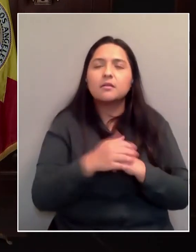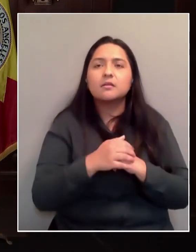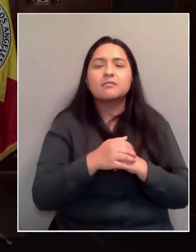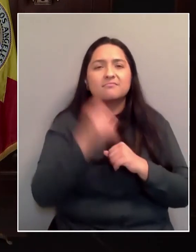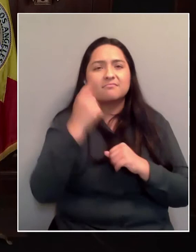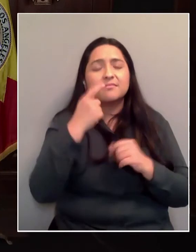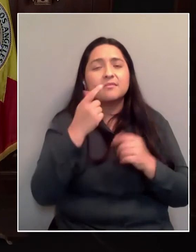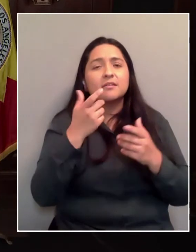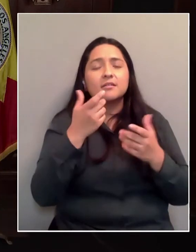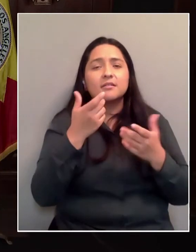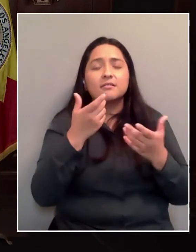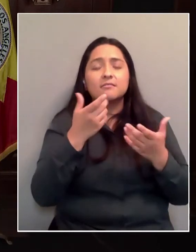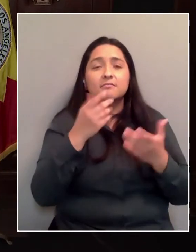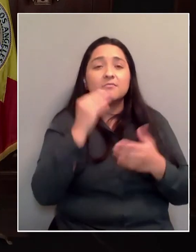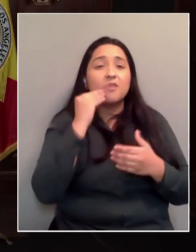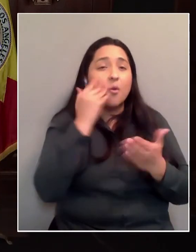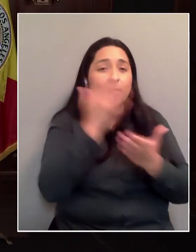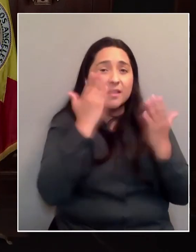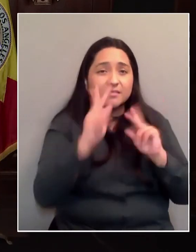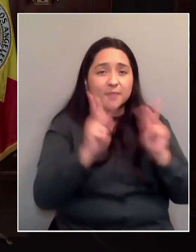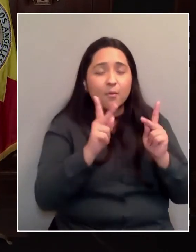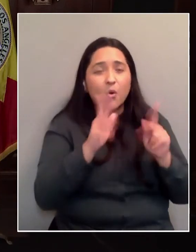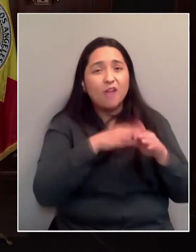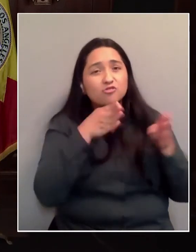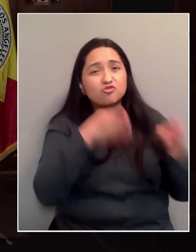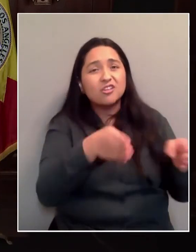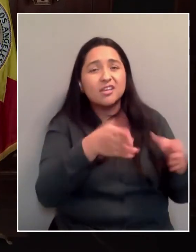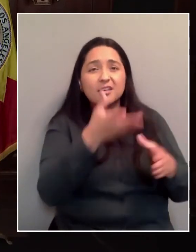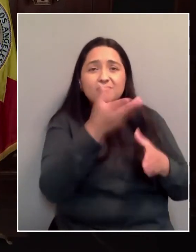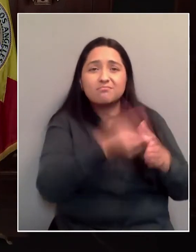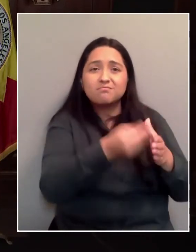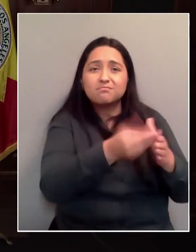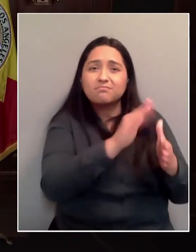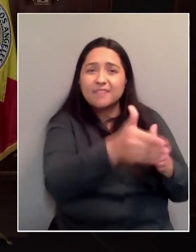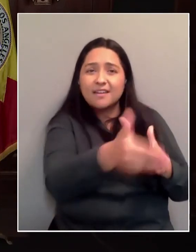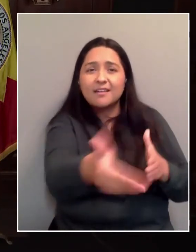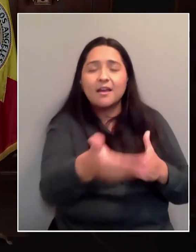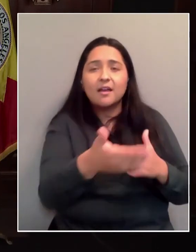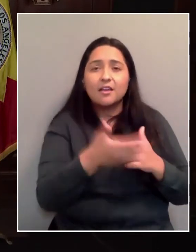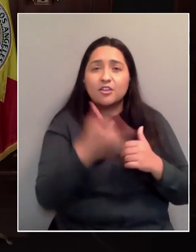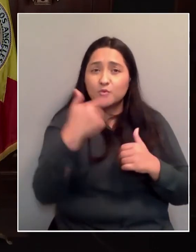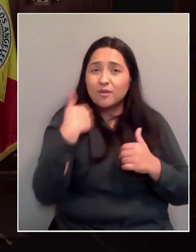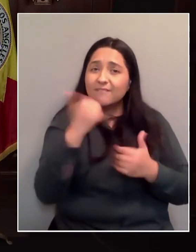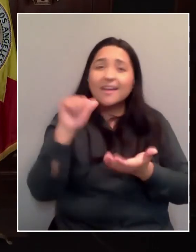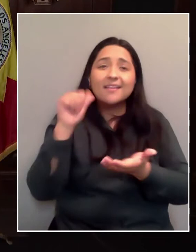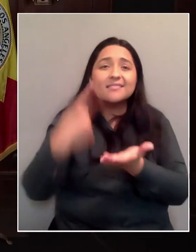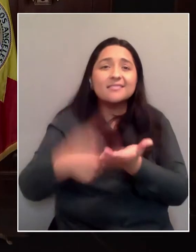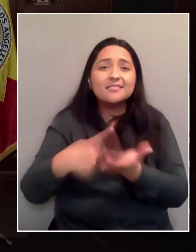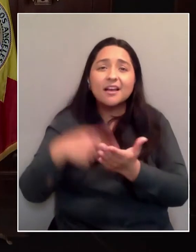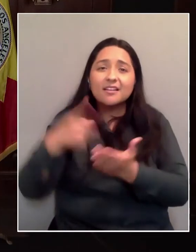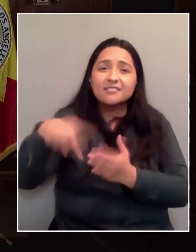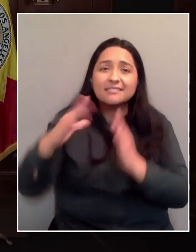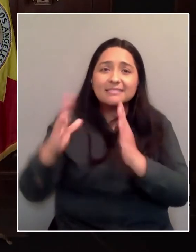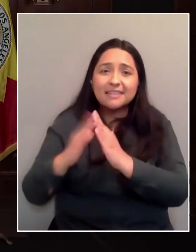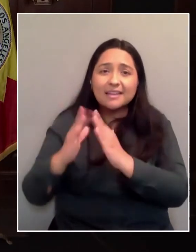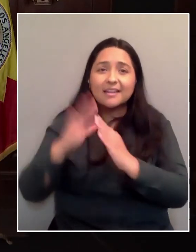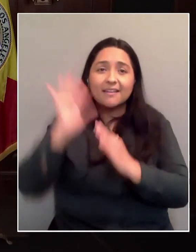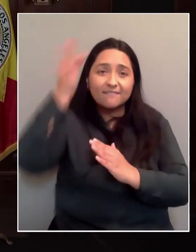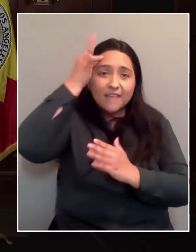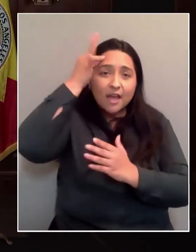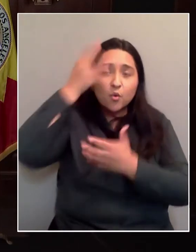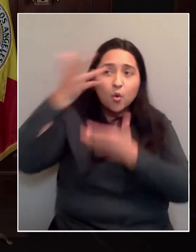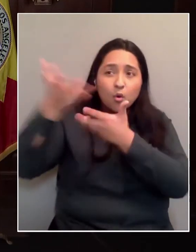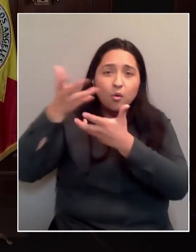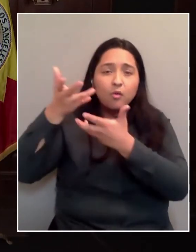that are dying on the street now, is there any discussion between the city and the federal government where the federal government would come in and provide